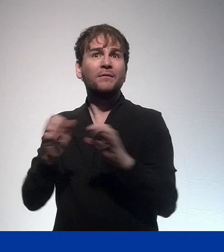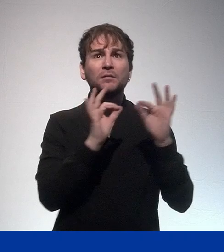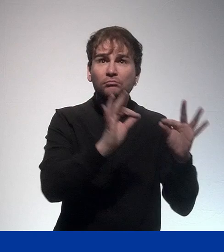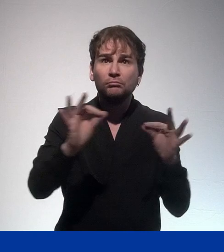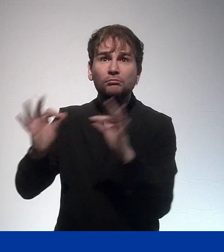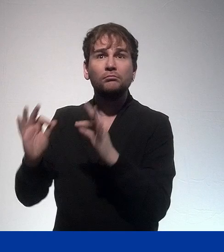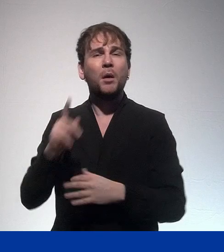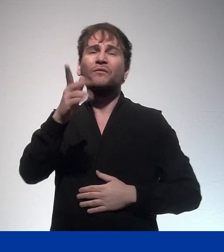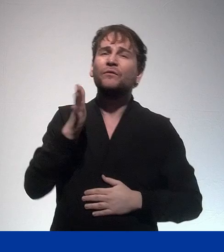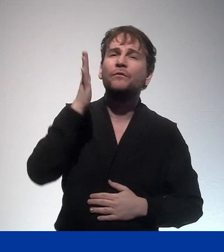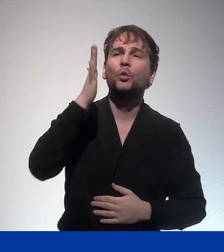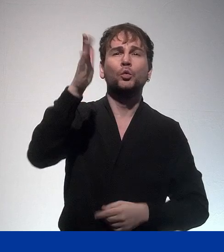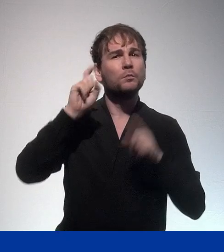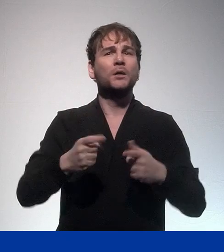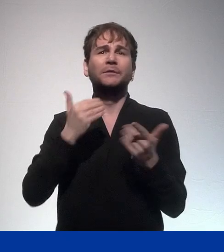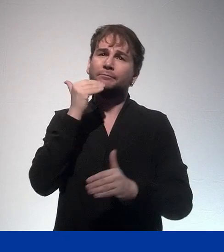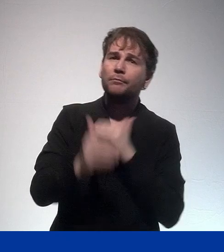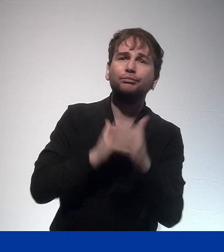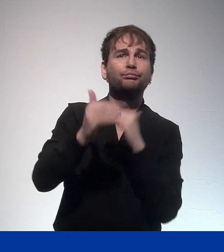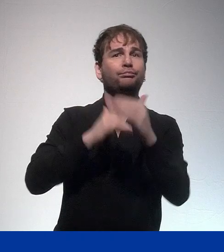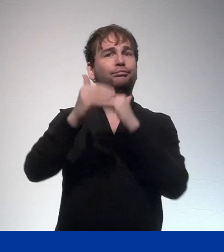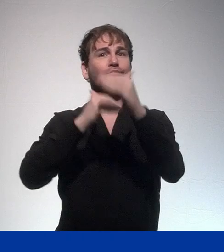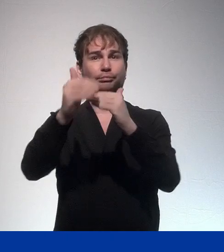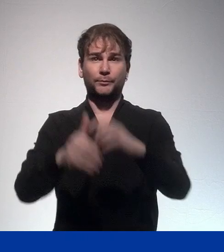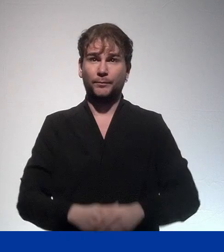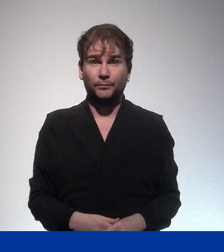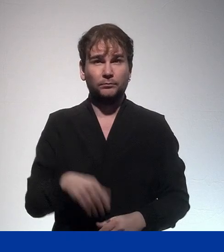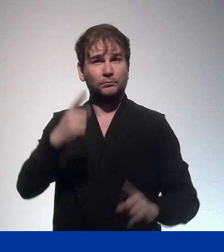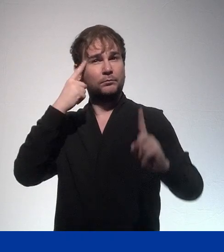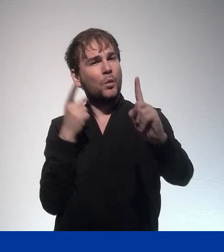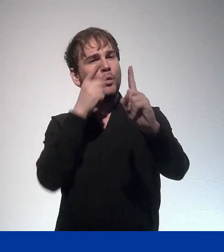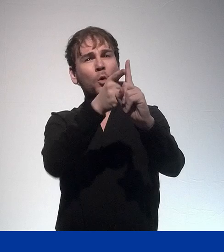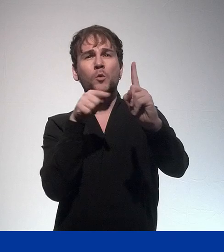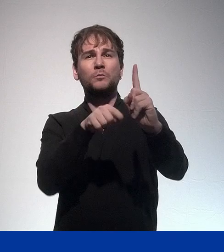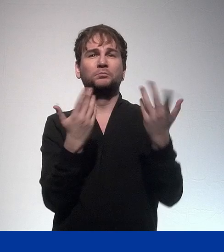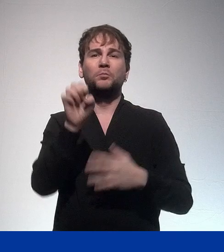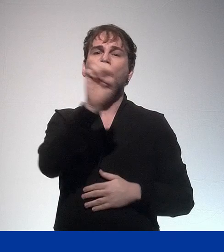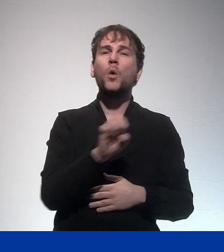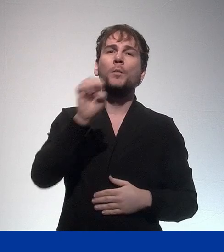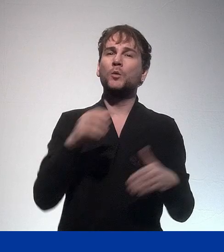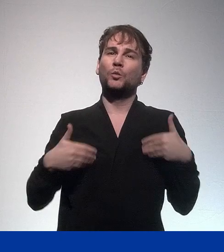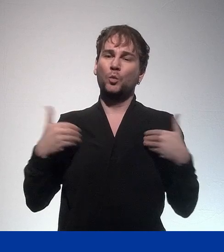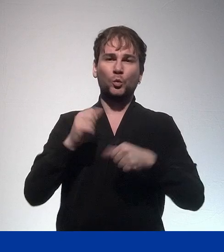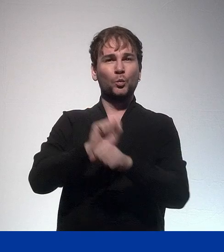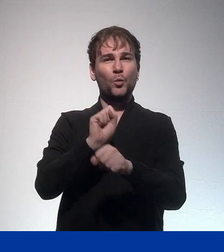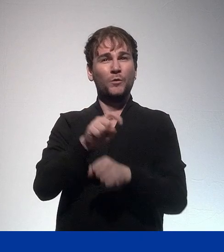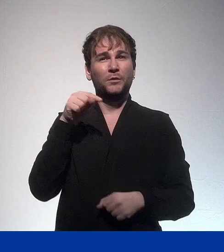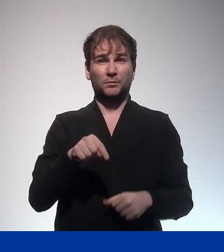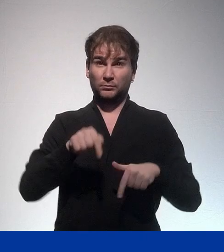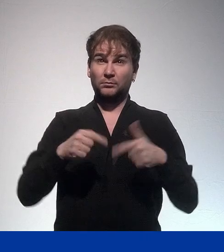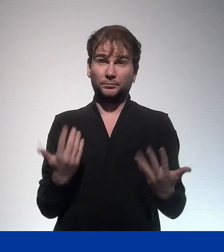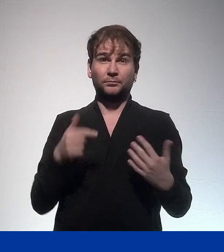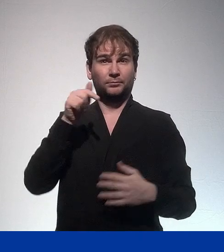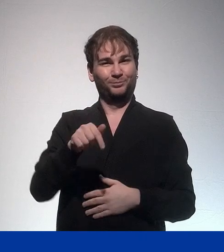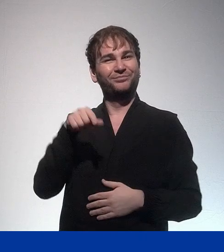at the local, national or European level, on a theoretical level, on a practical level. All of these things will bring the bond process